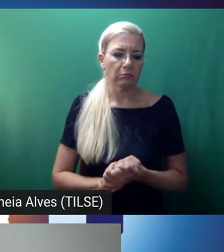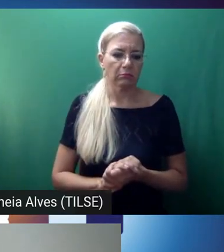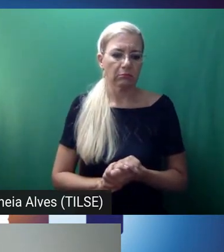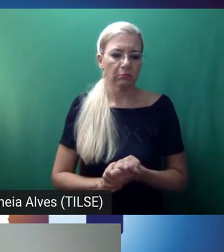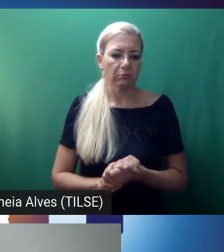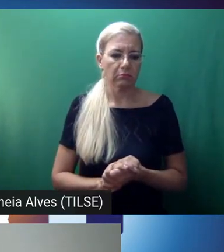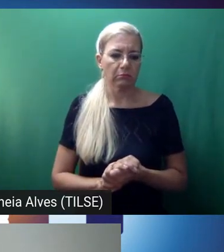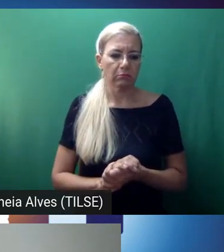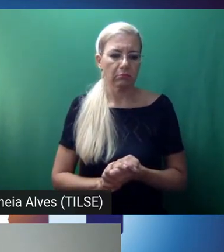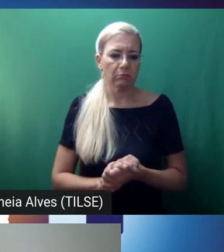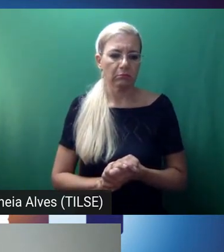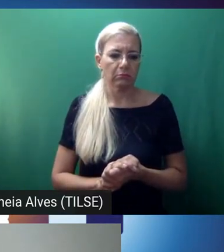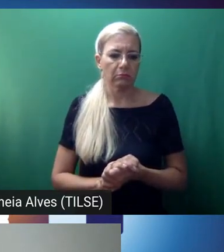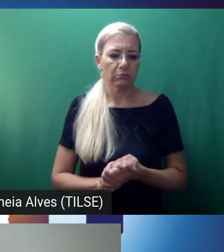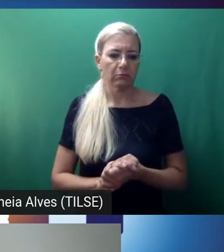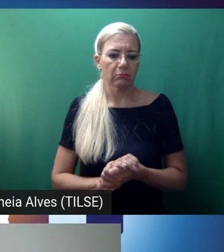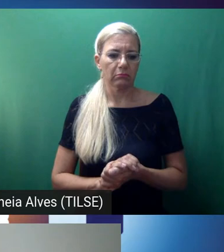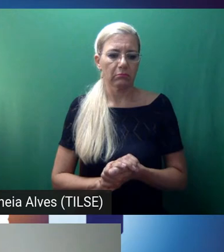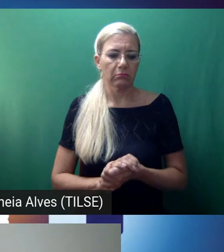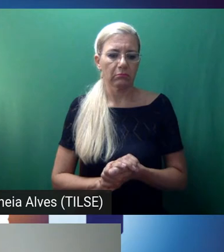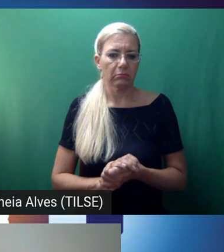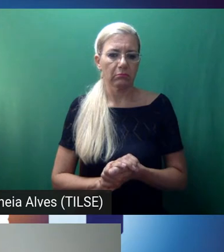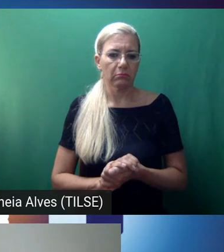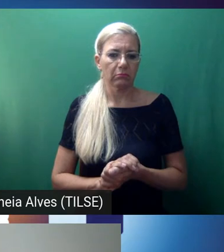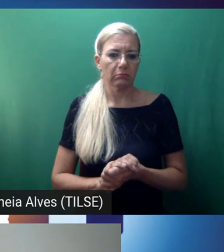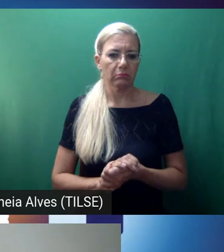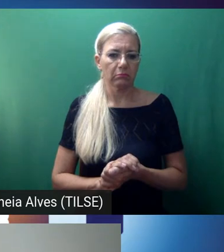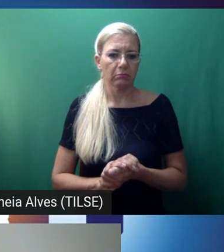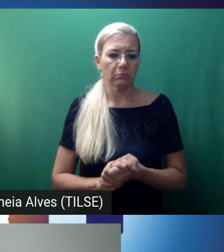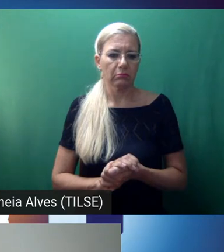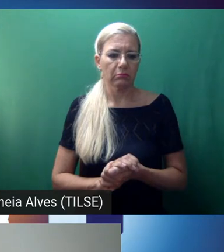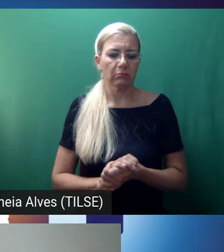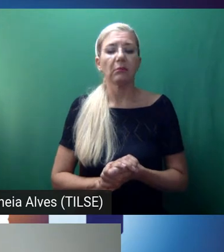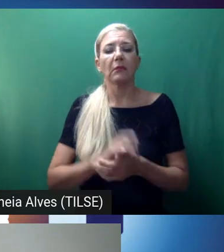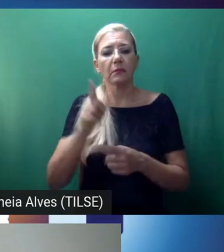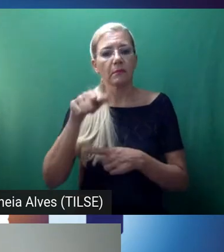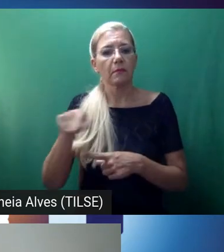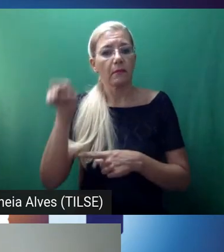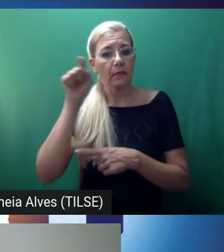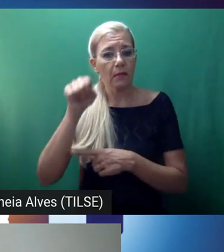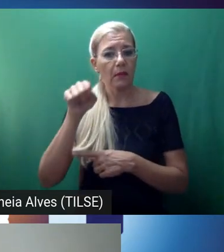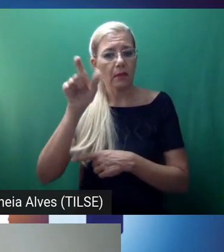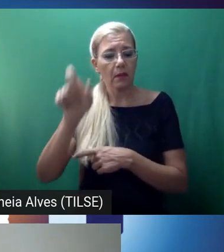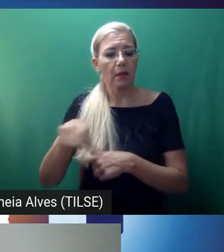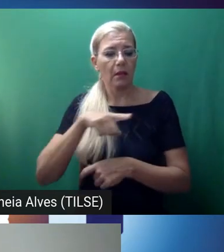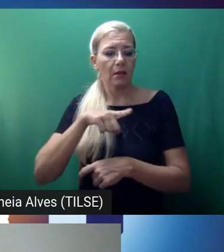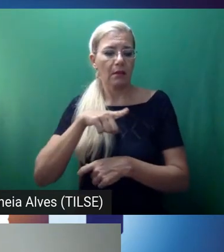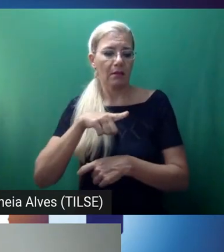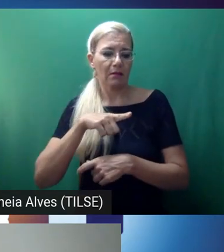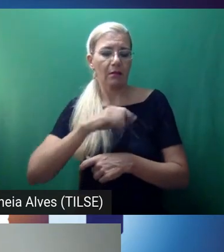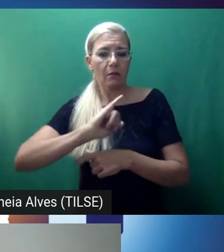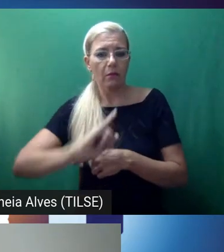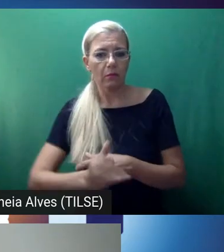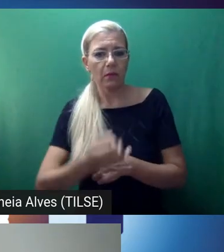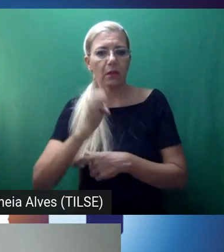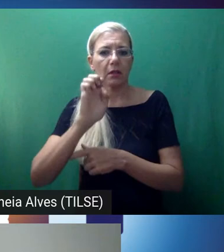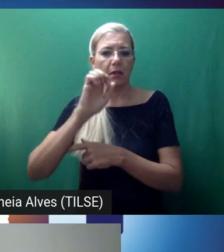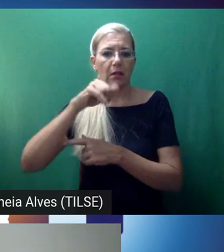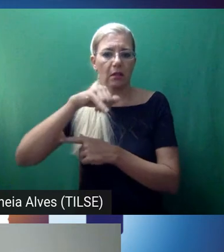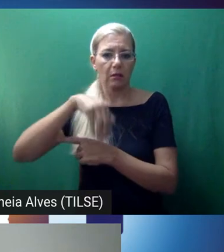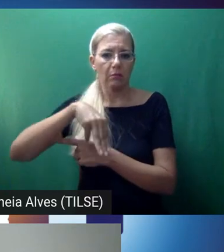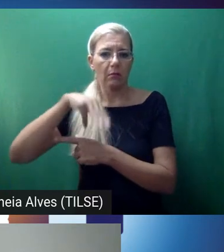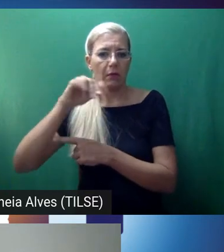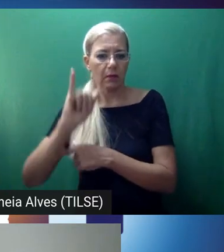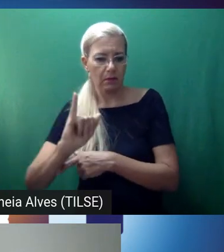Heidi mentioned that she had the opportunity to work with EMI classes at the medical faculty